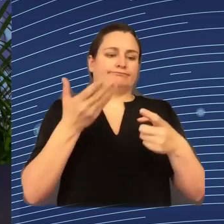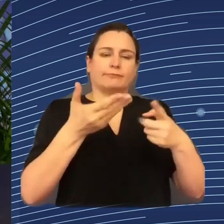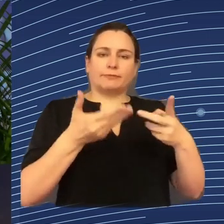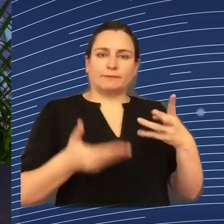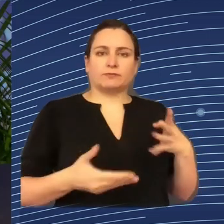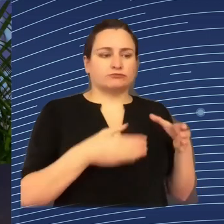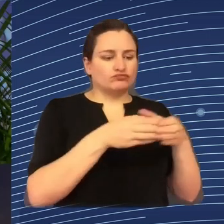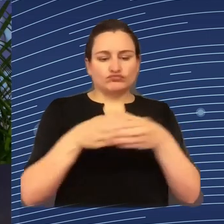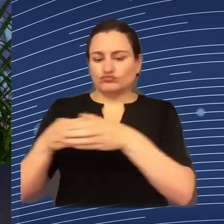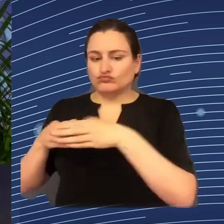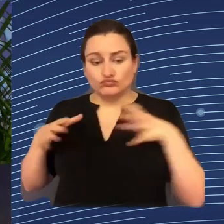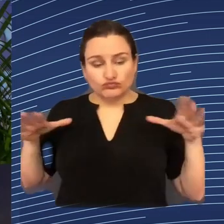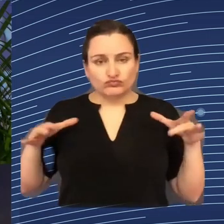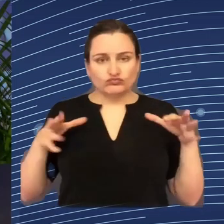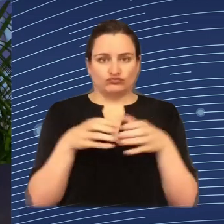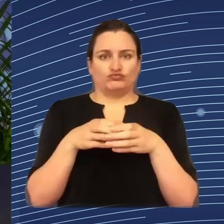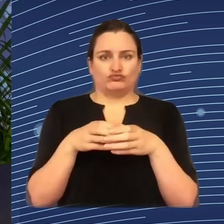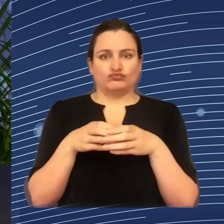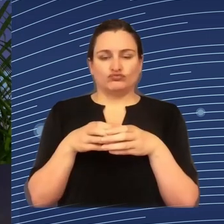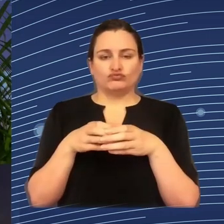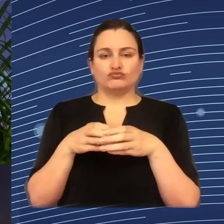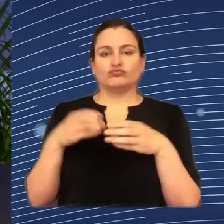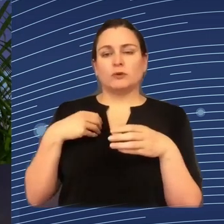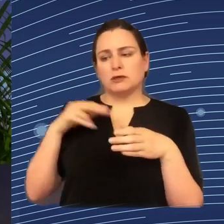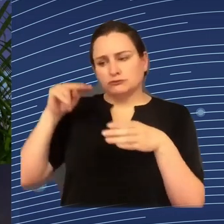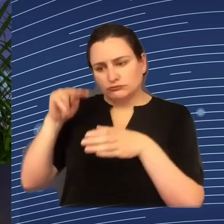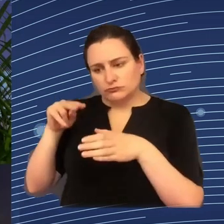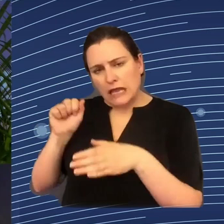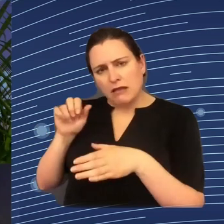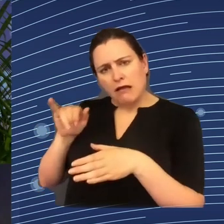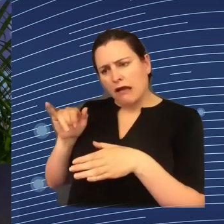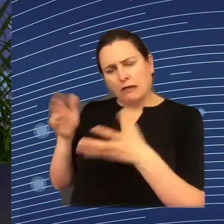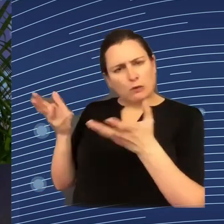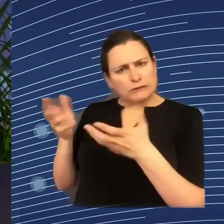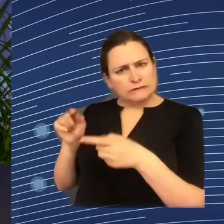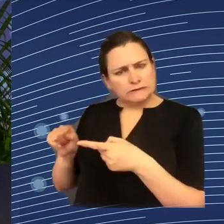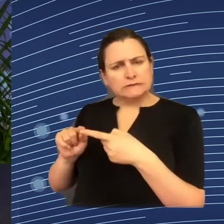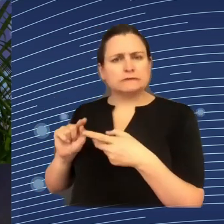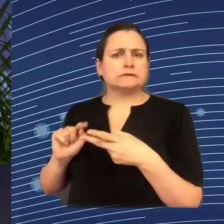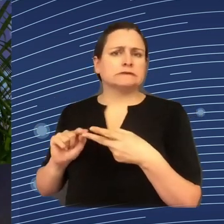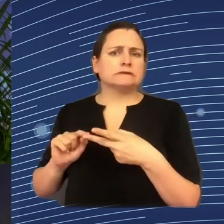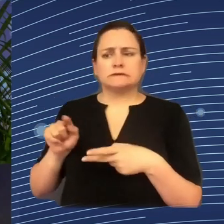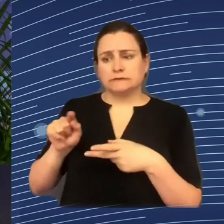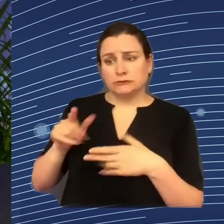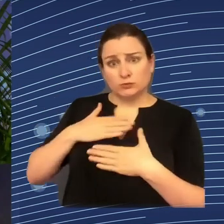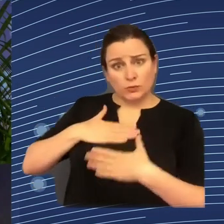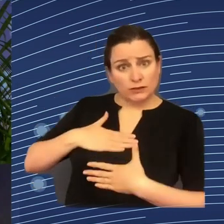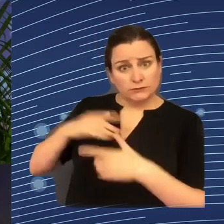we appropriate what is AI, what is the concept, what is what we need in terms of ethical